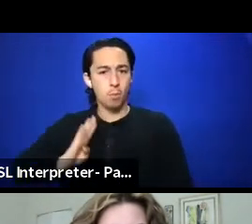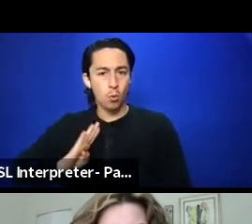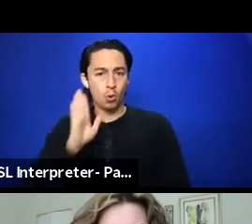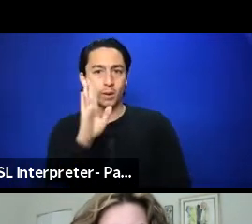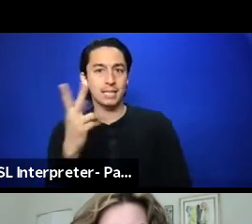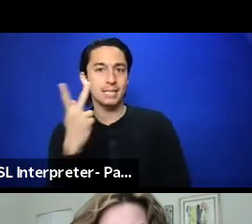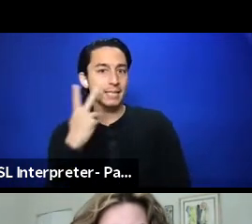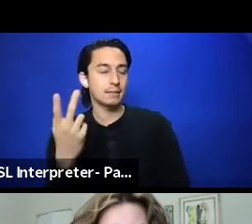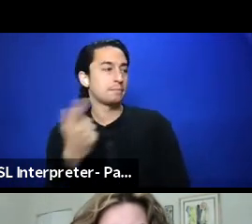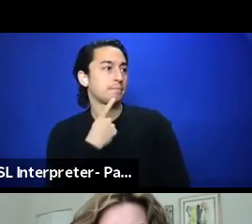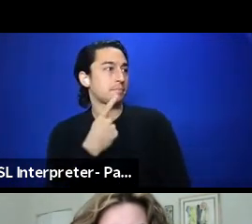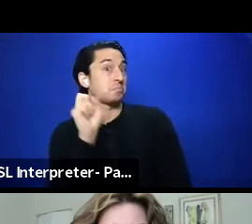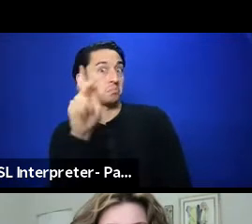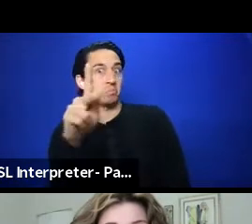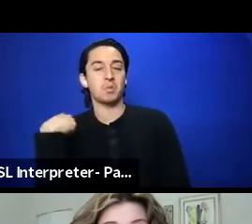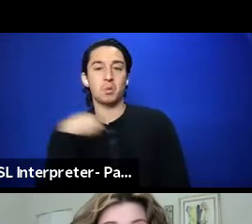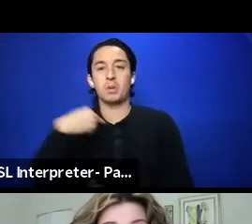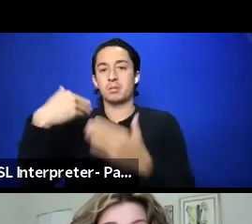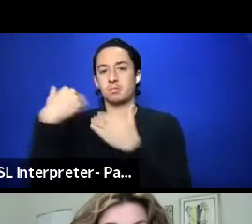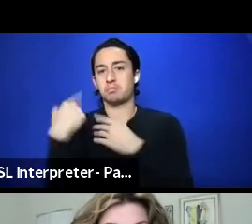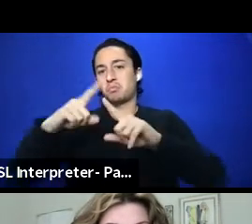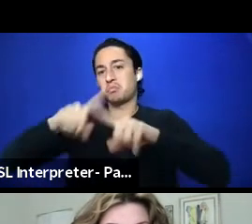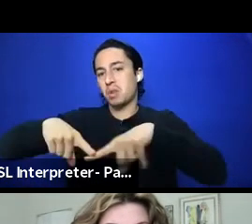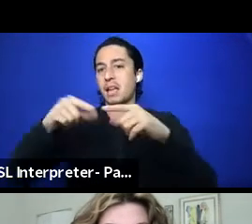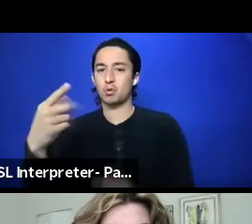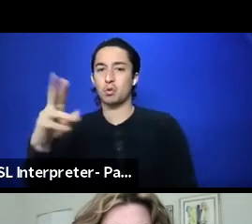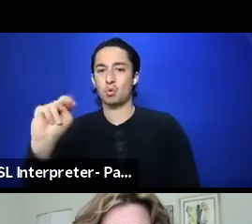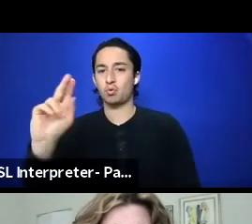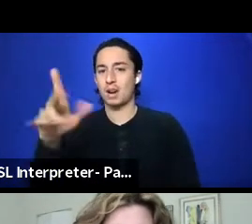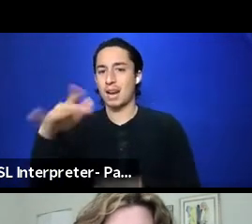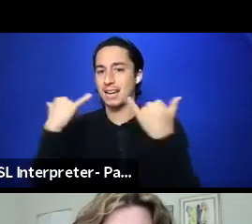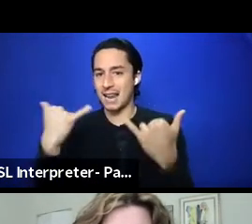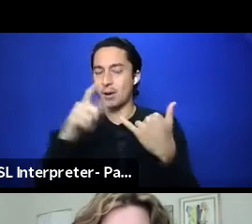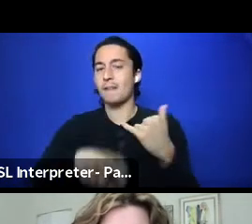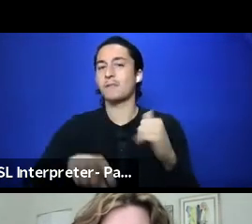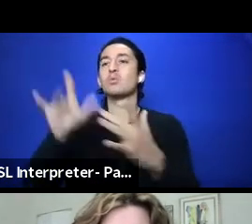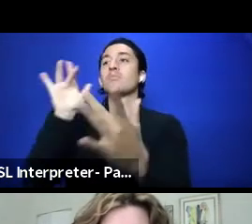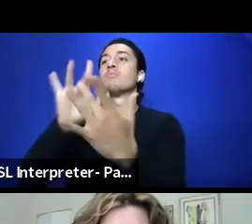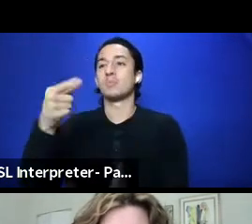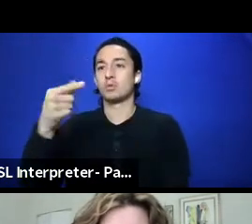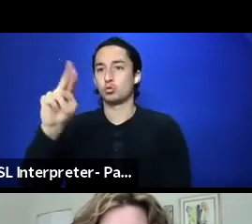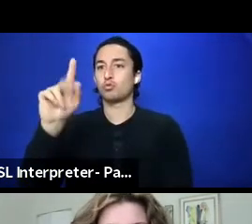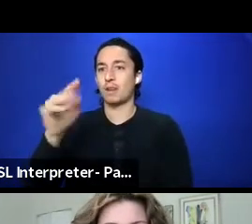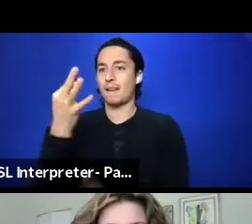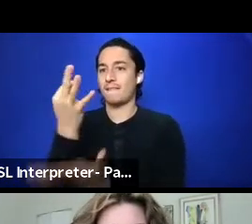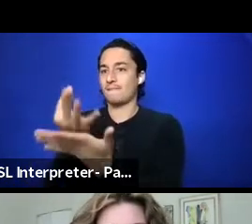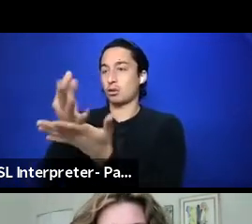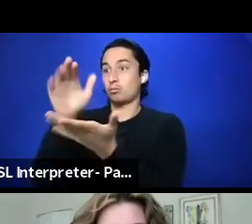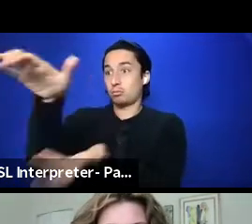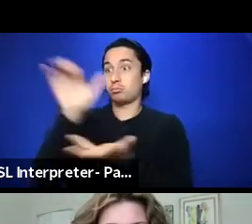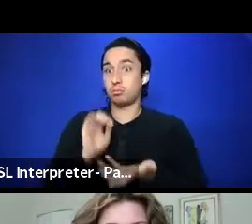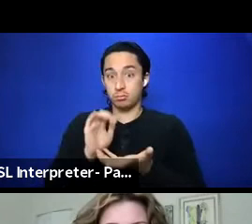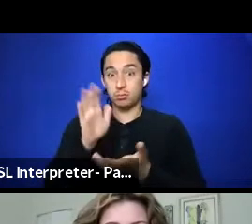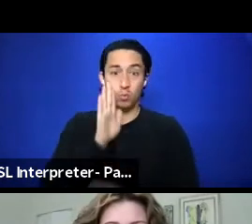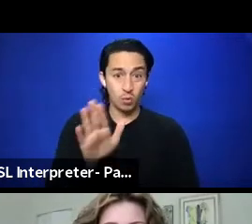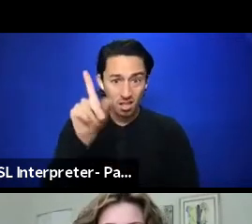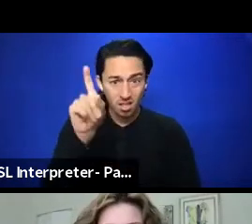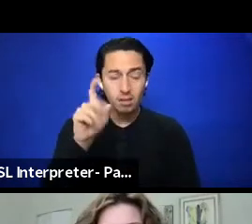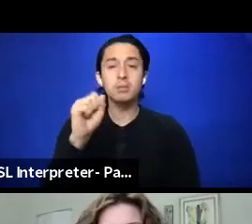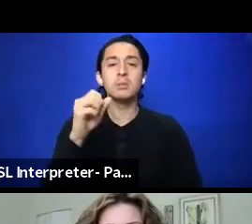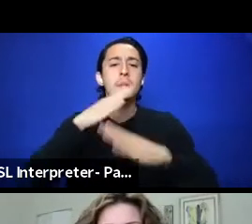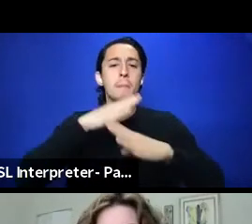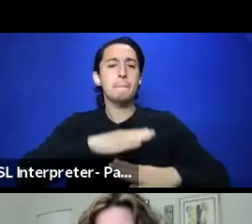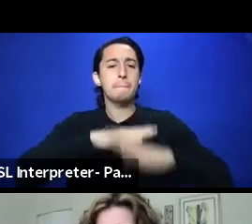I guess we're relying on grants now. And now we've to do the grant funders and what they want to give us. So, what are the